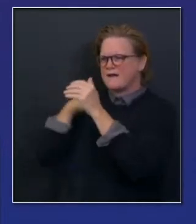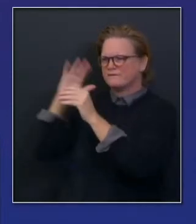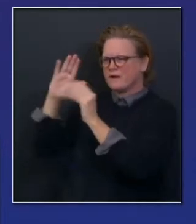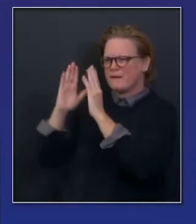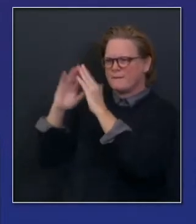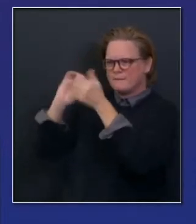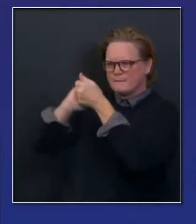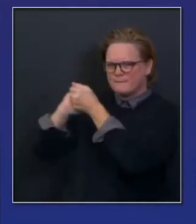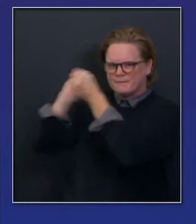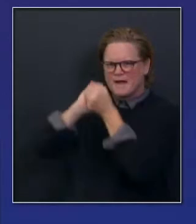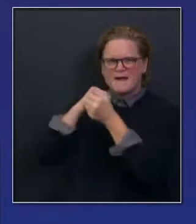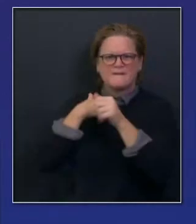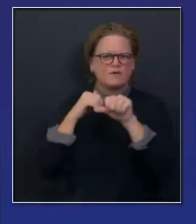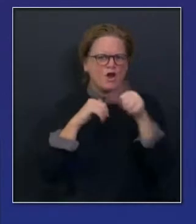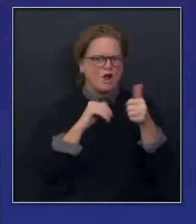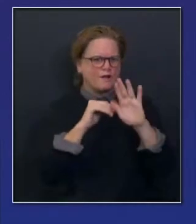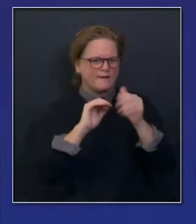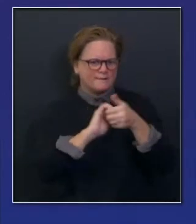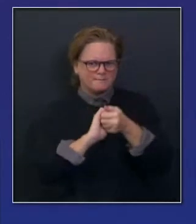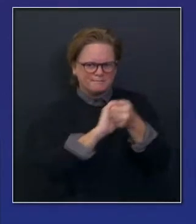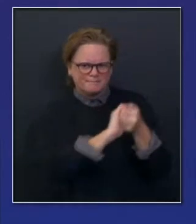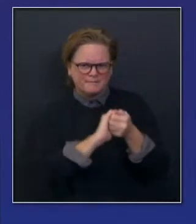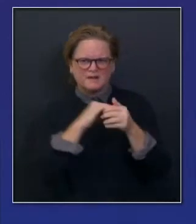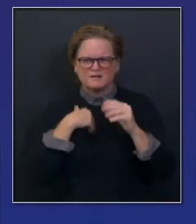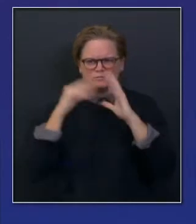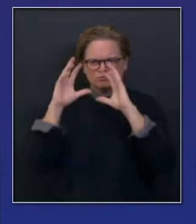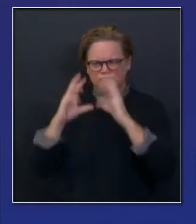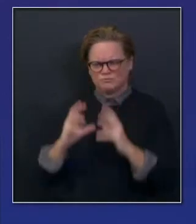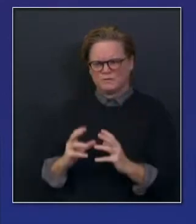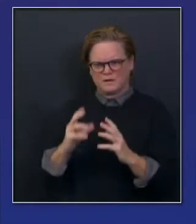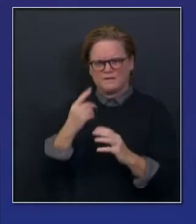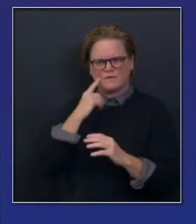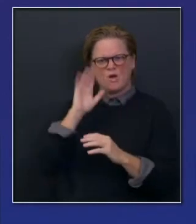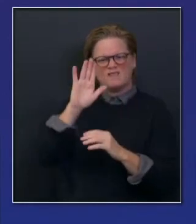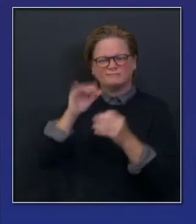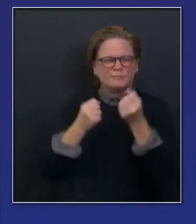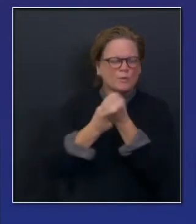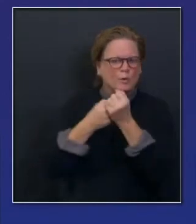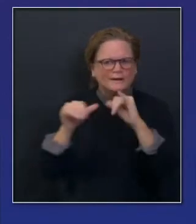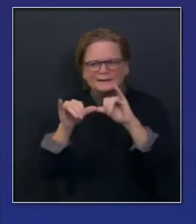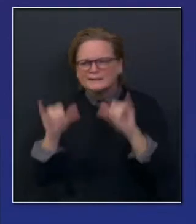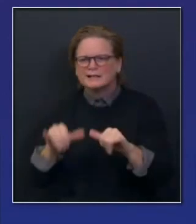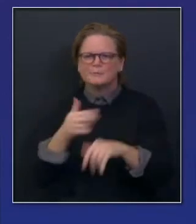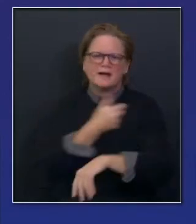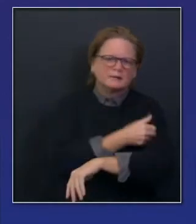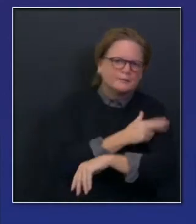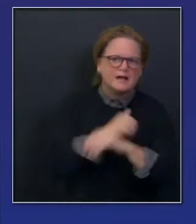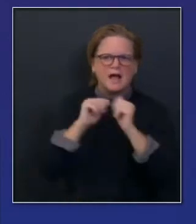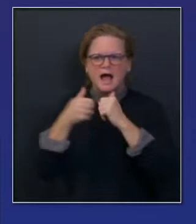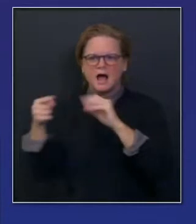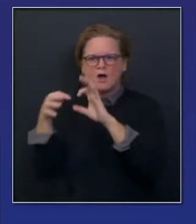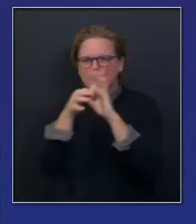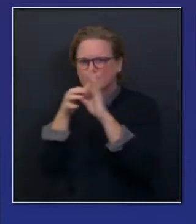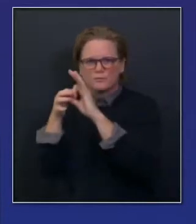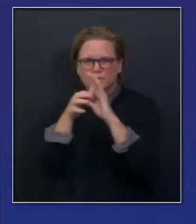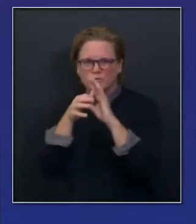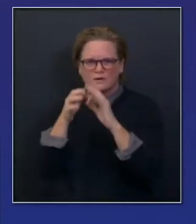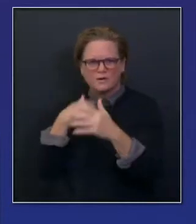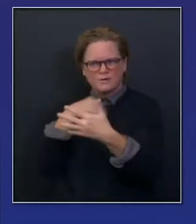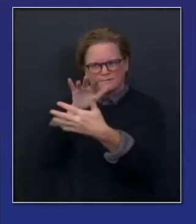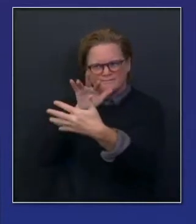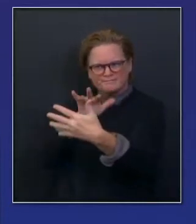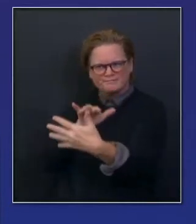defined, greater Sacramento, northern California, the true northern part of the state, San Joaquin Valley. Bay Area, look at that,